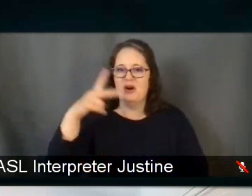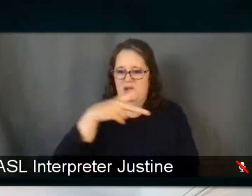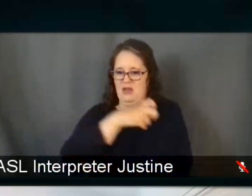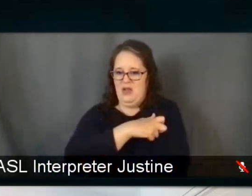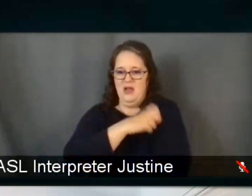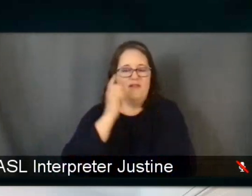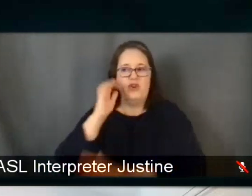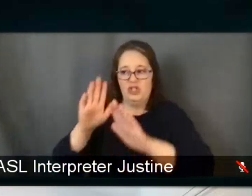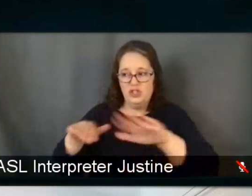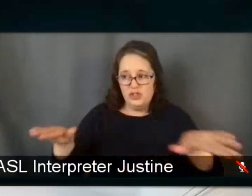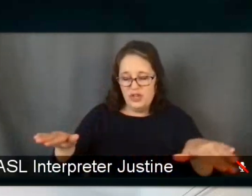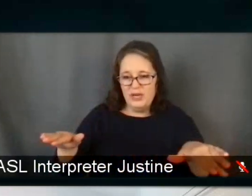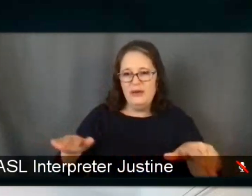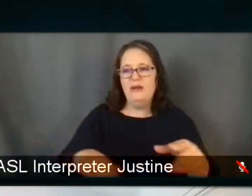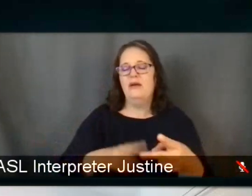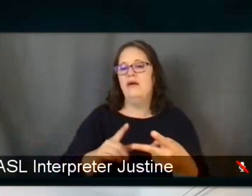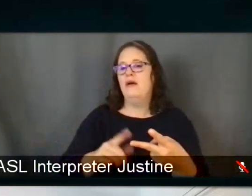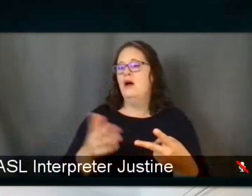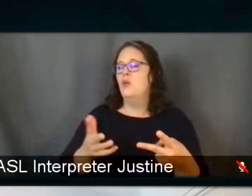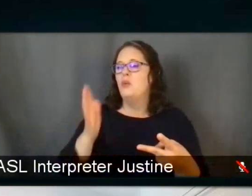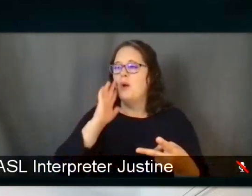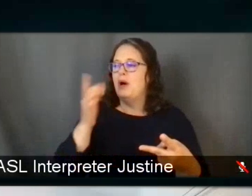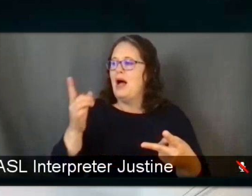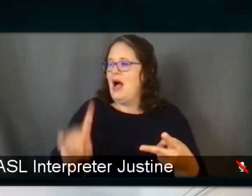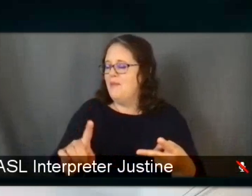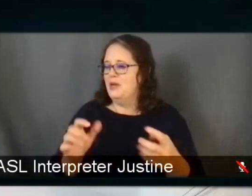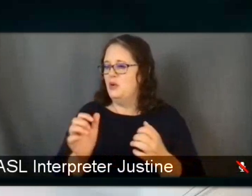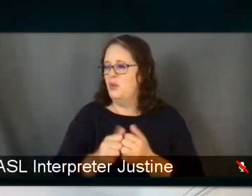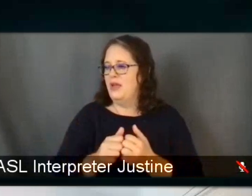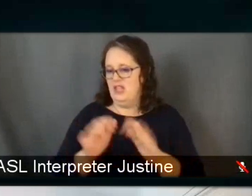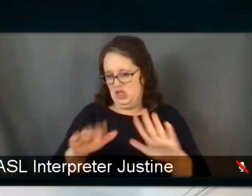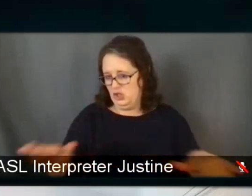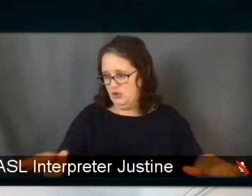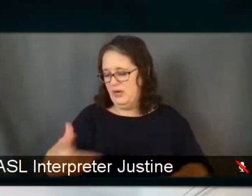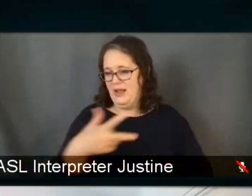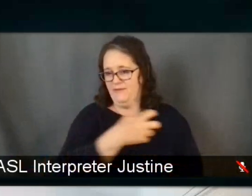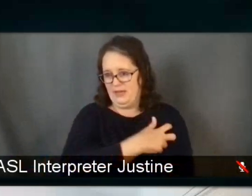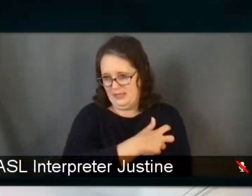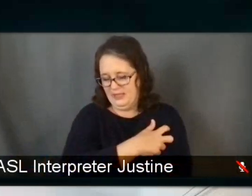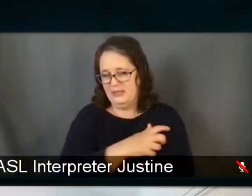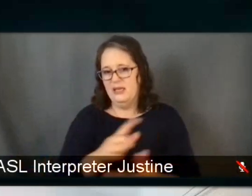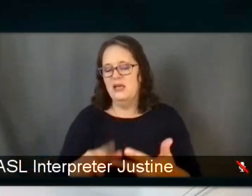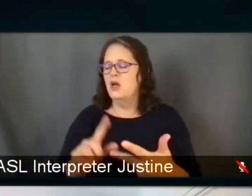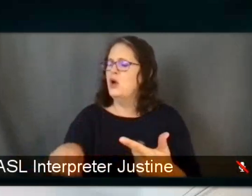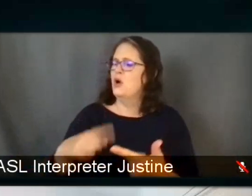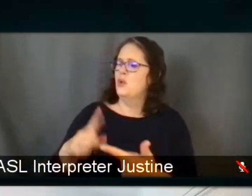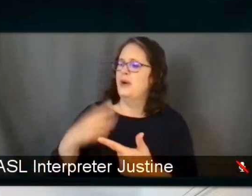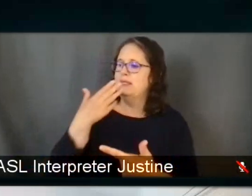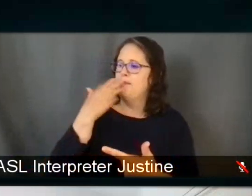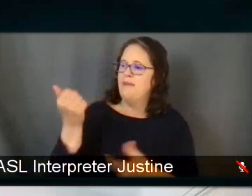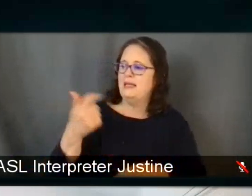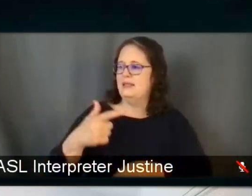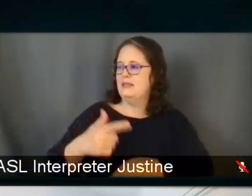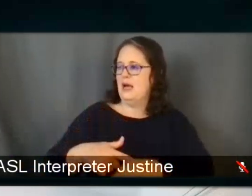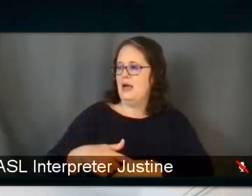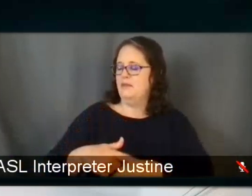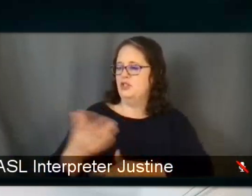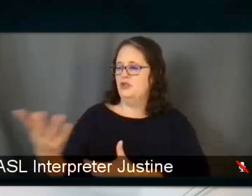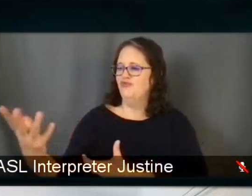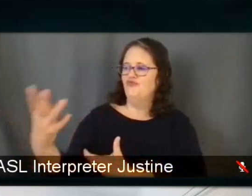going to happen with COVID vaccine in children. And then when do you think is the right time to engage kids in science education as a pediatrician?